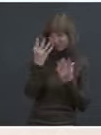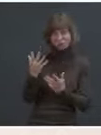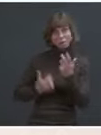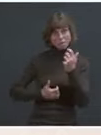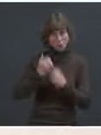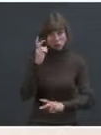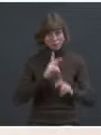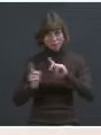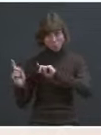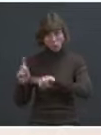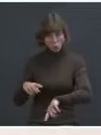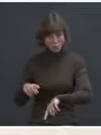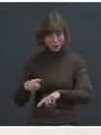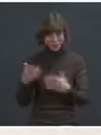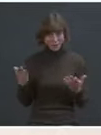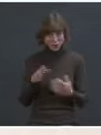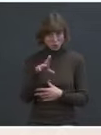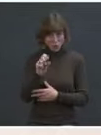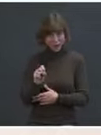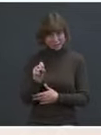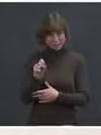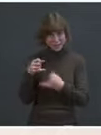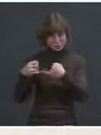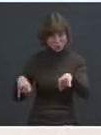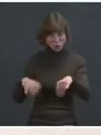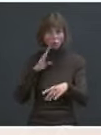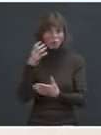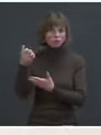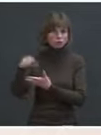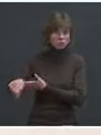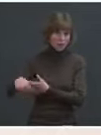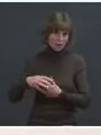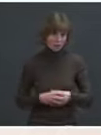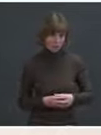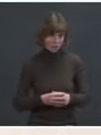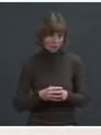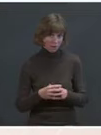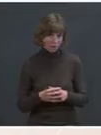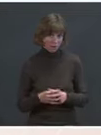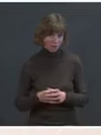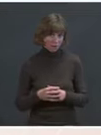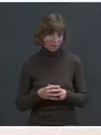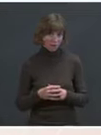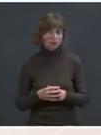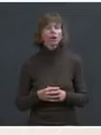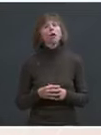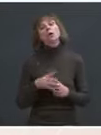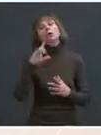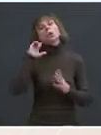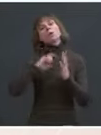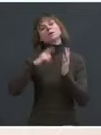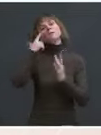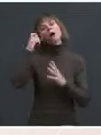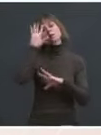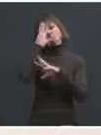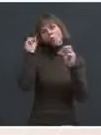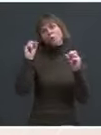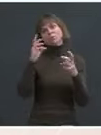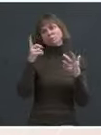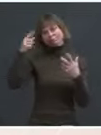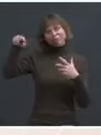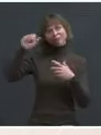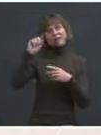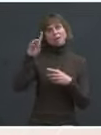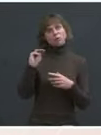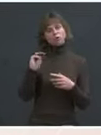will be turned away. We certainly also recognize that because the President and our administration has made a decision that the way to